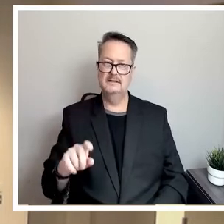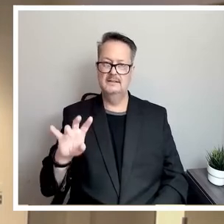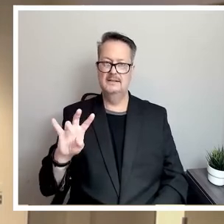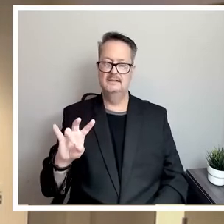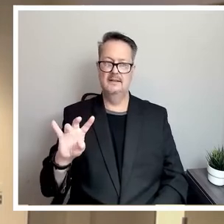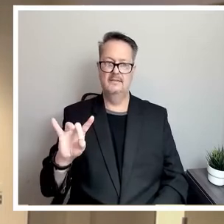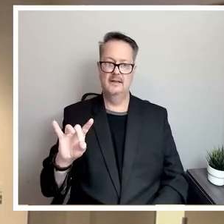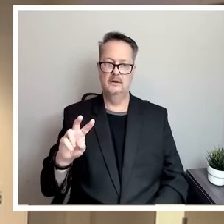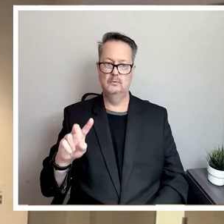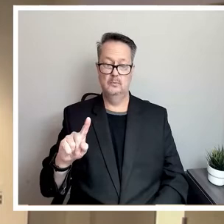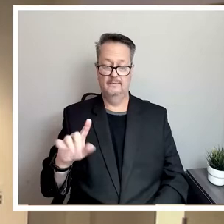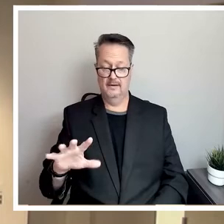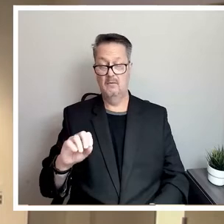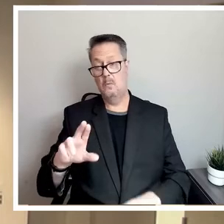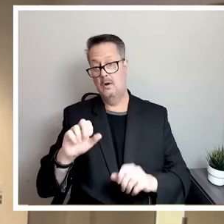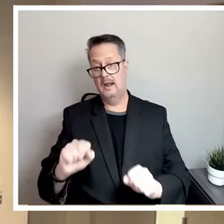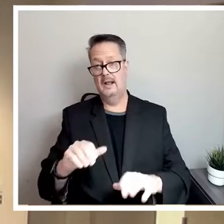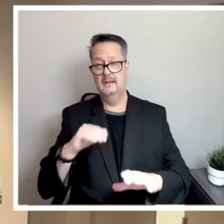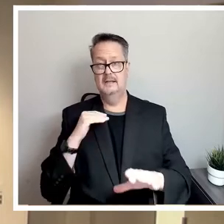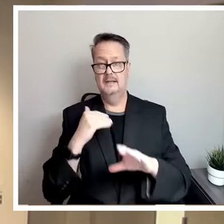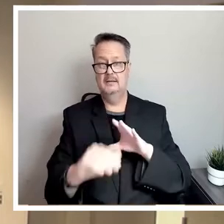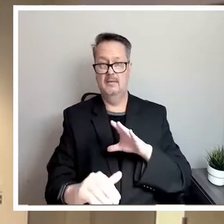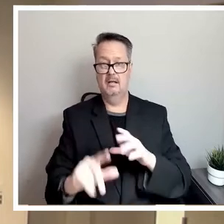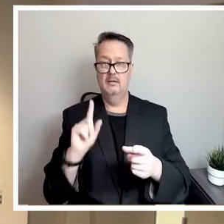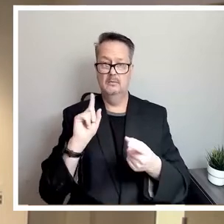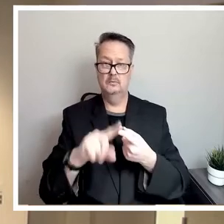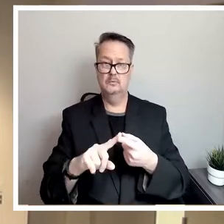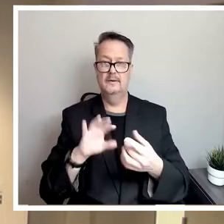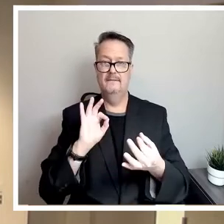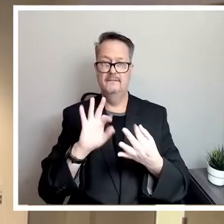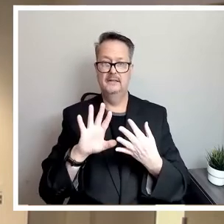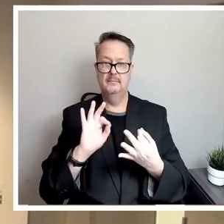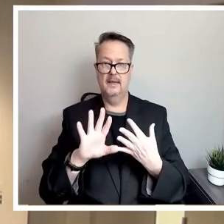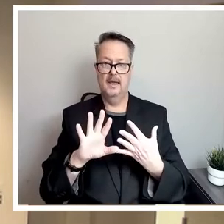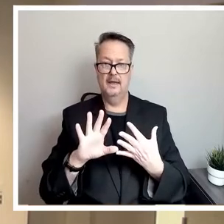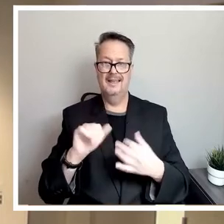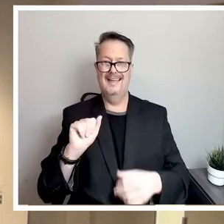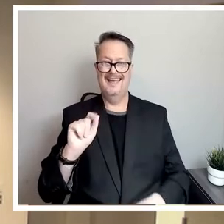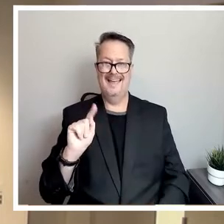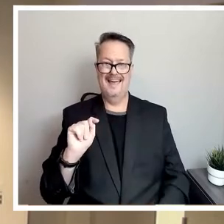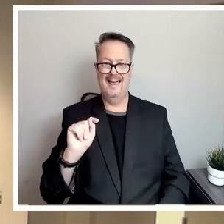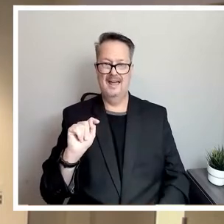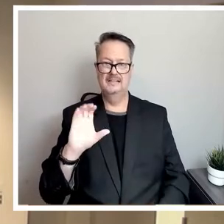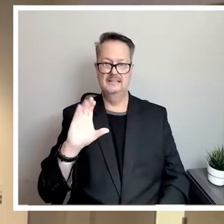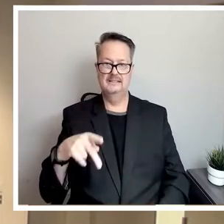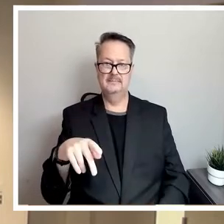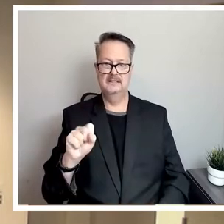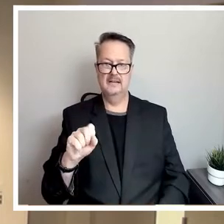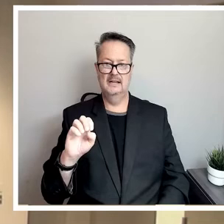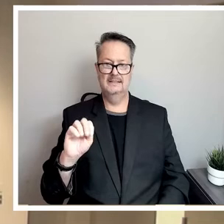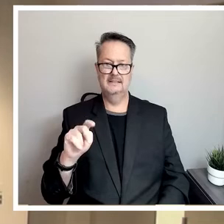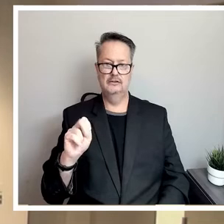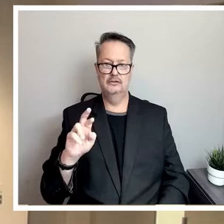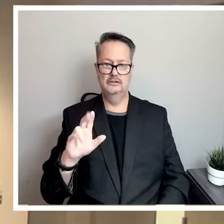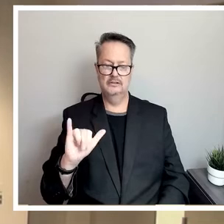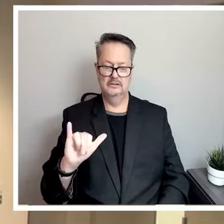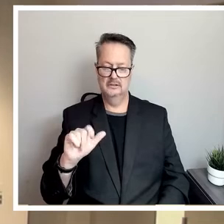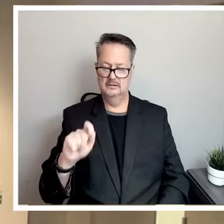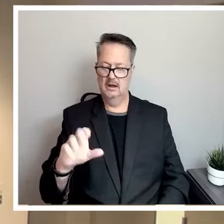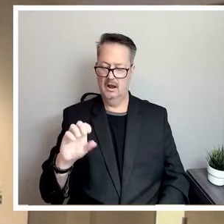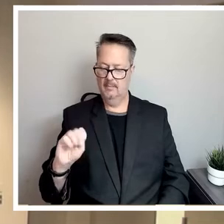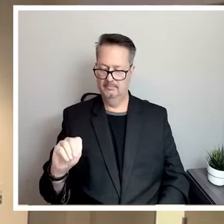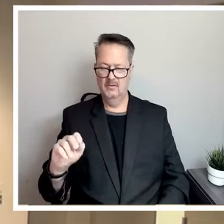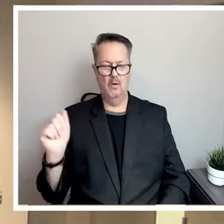or you can email to feedback at cps energy.com all written